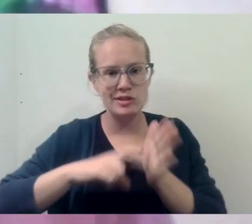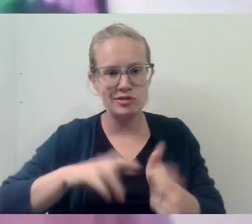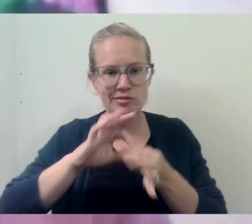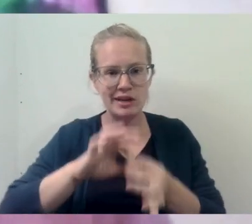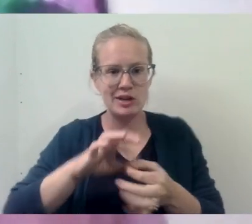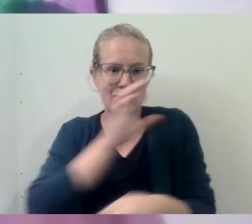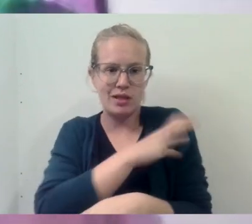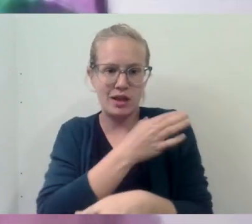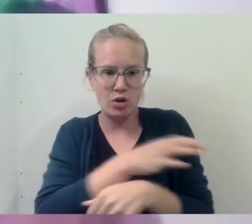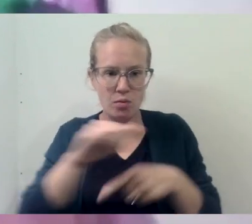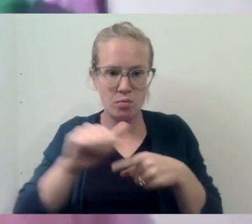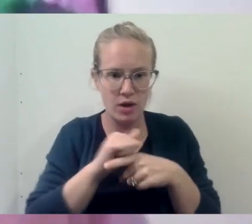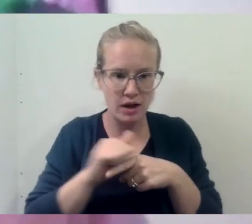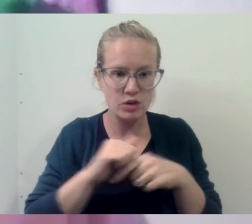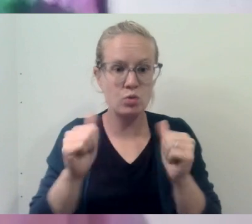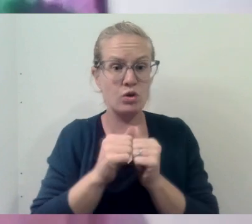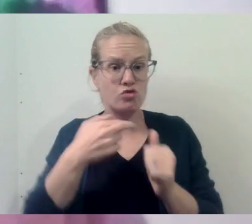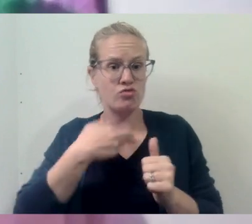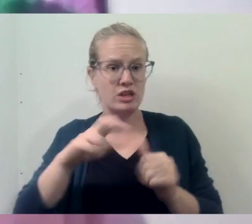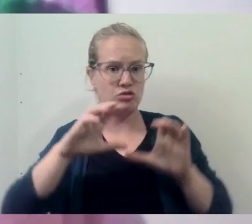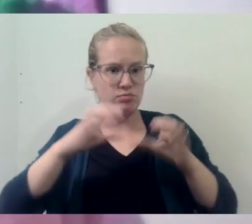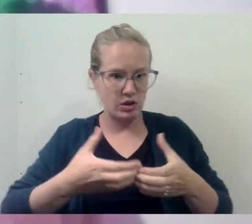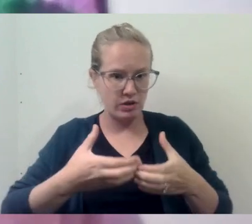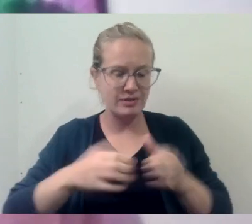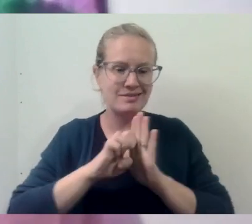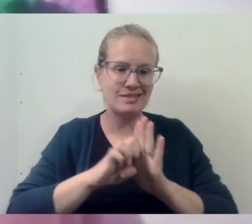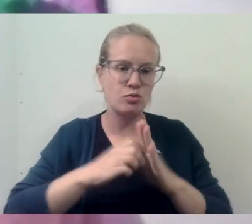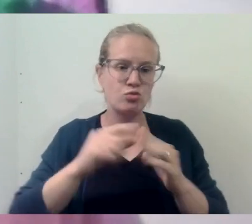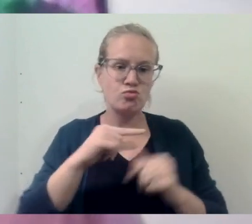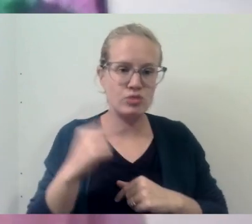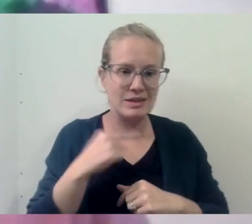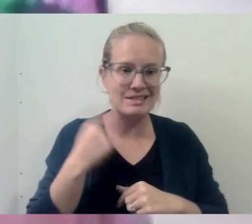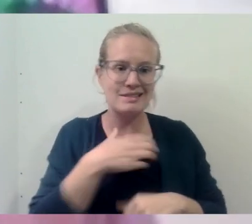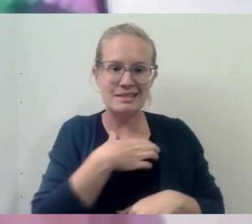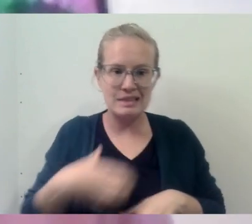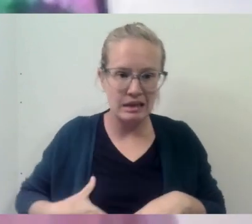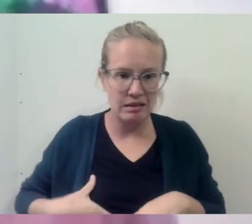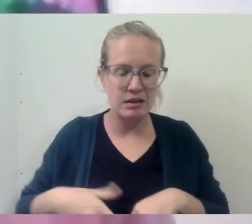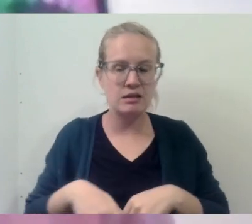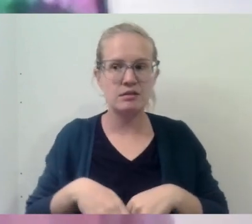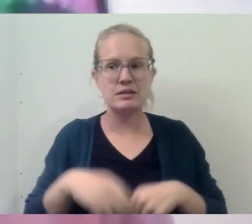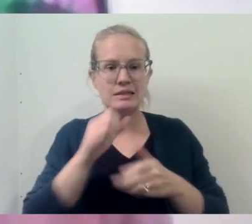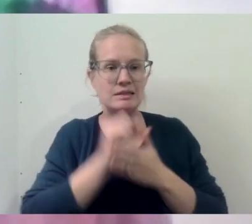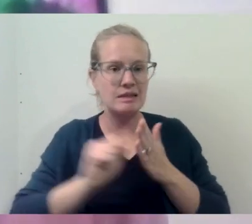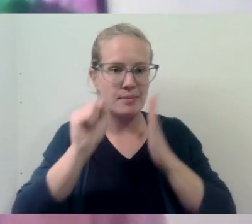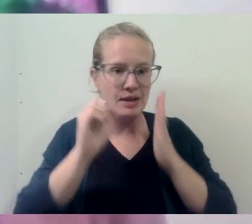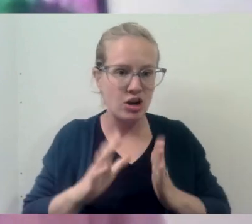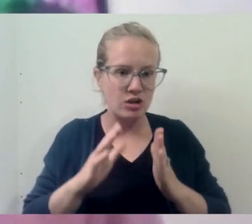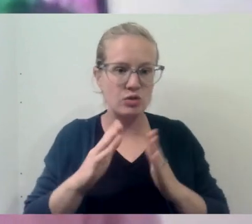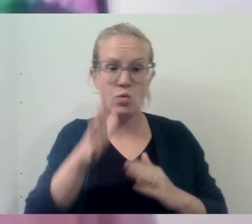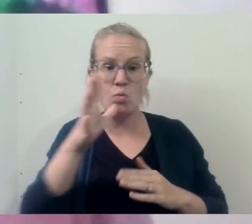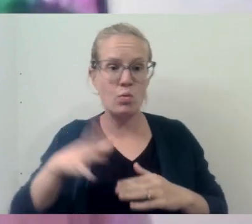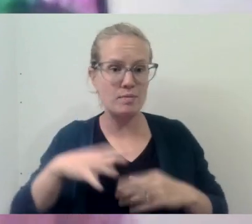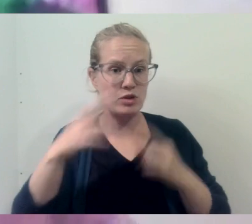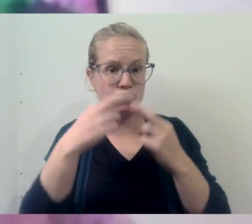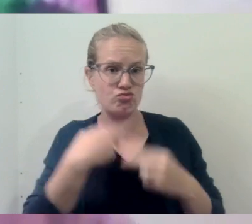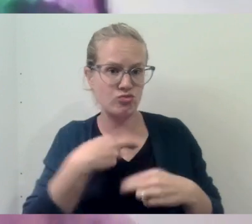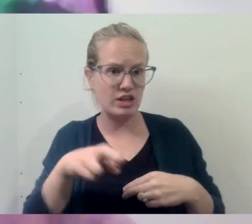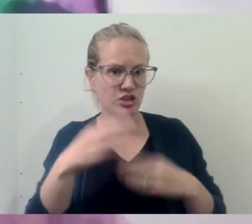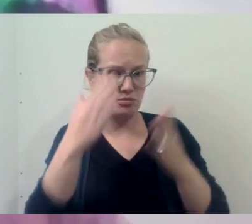in clinical practice with religious populations such as priests, deacons, seminarians, and women religious.